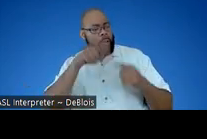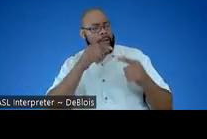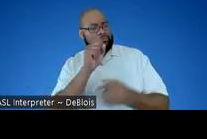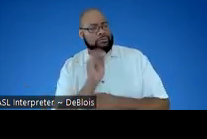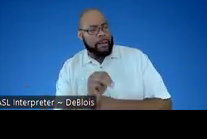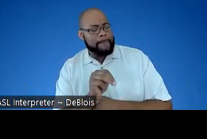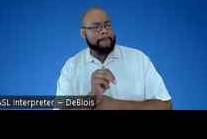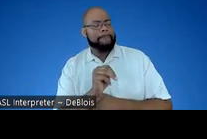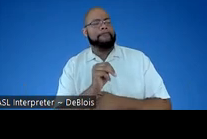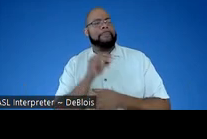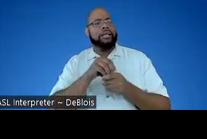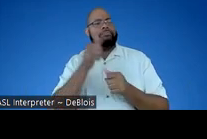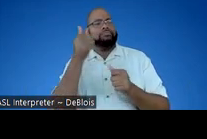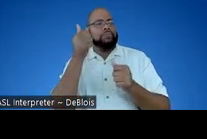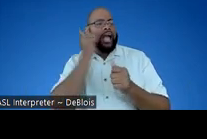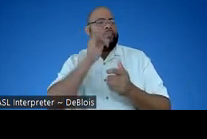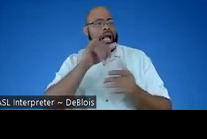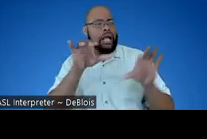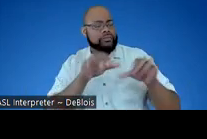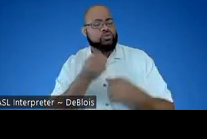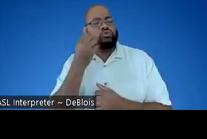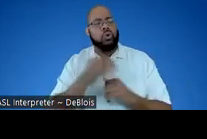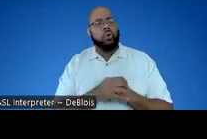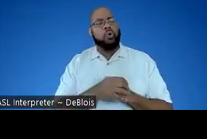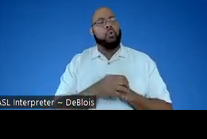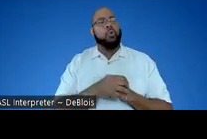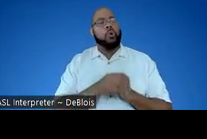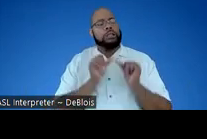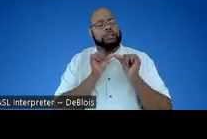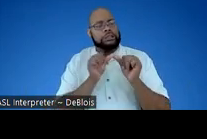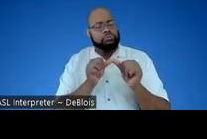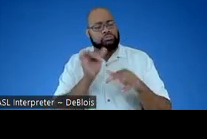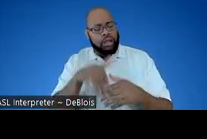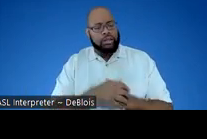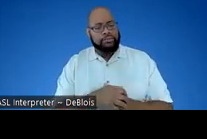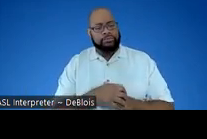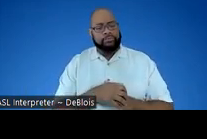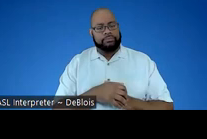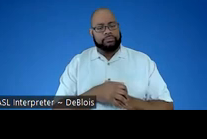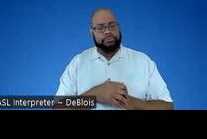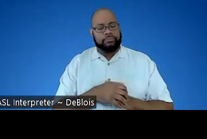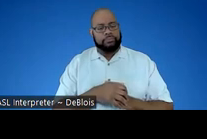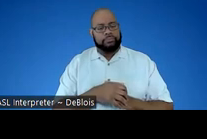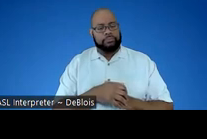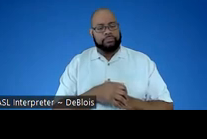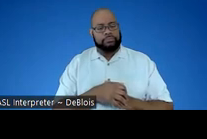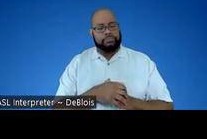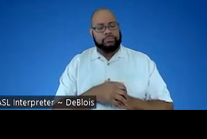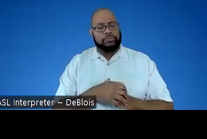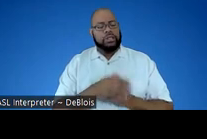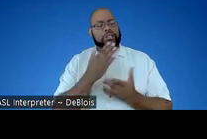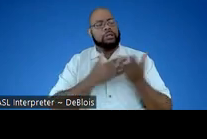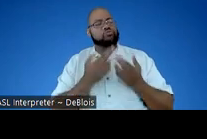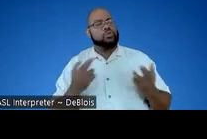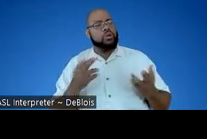um, in everyday activities. So sort of continuing along that, that, um, thread. What are some